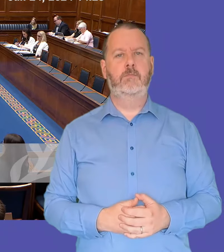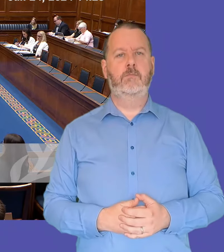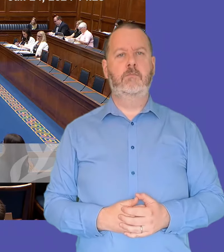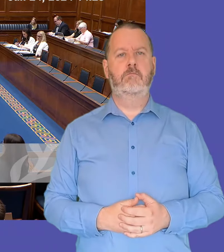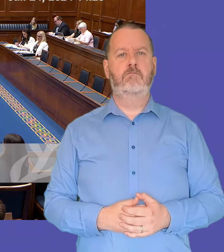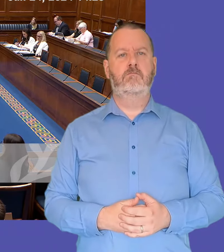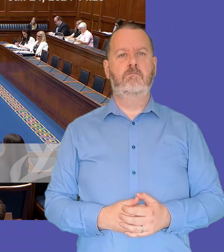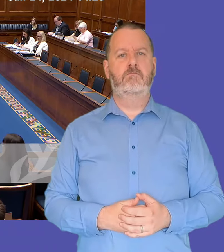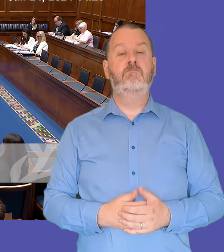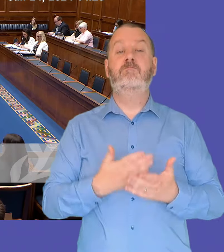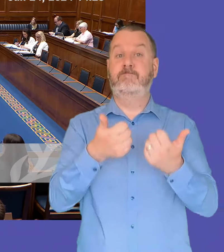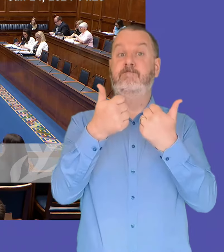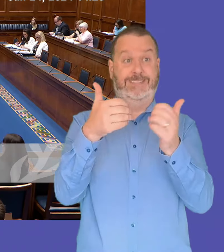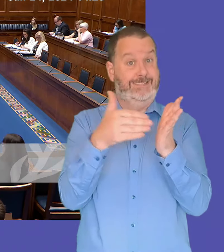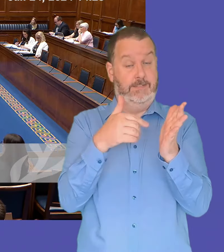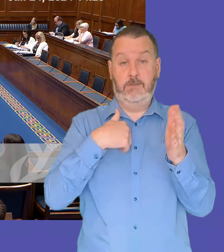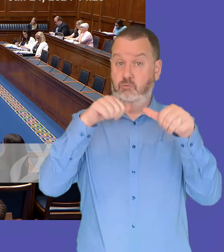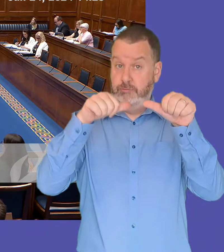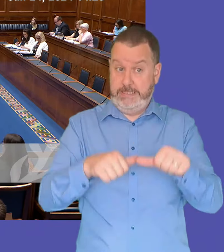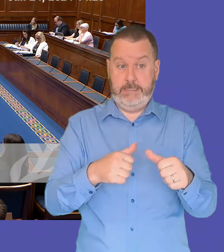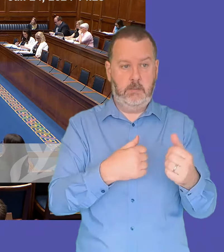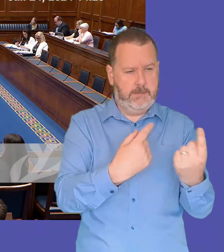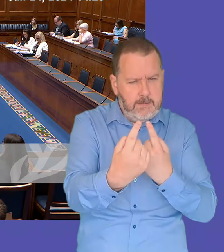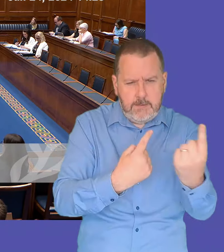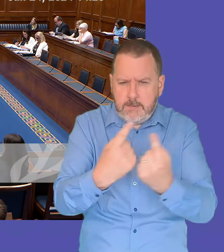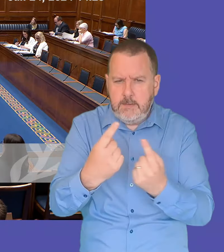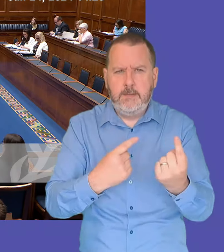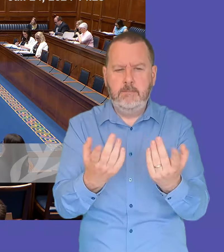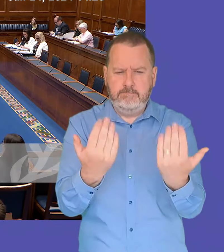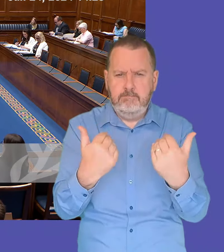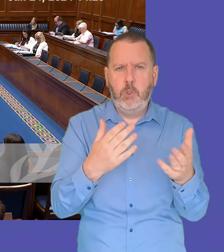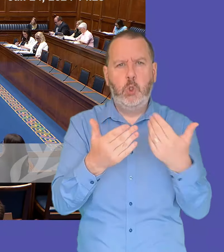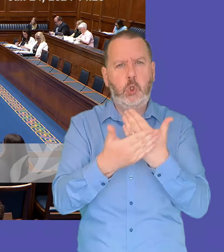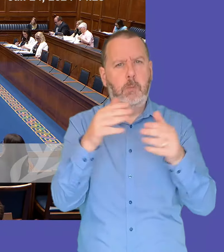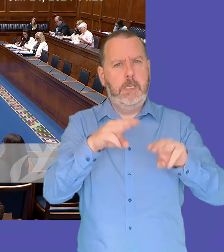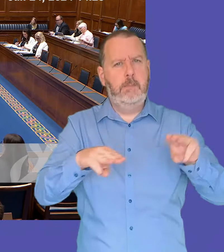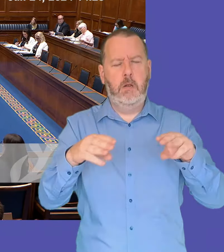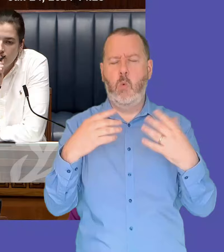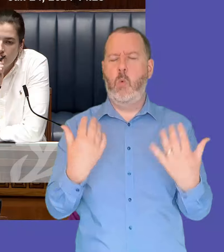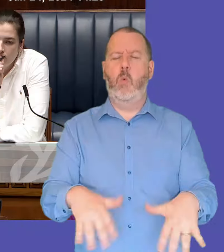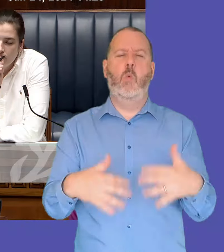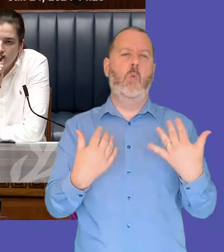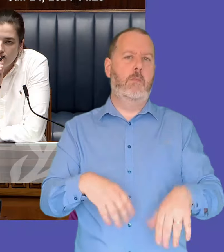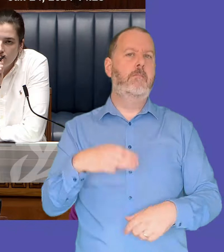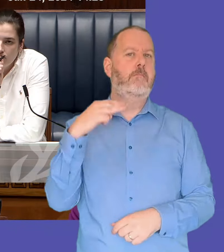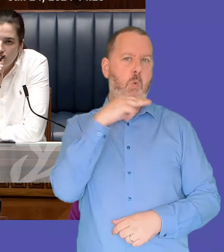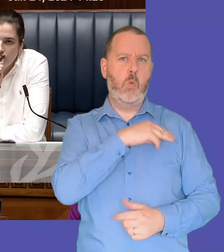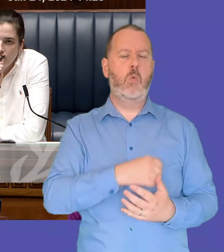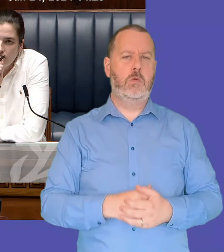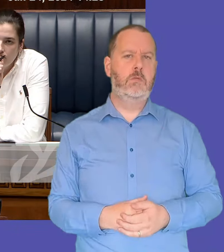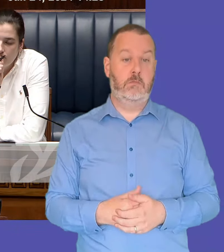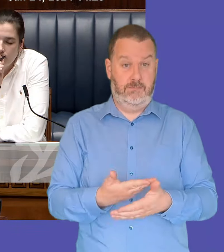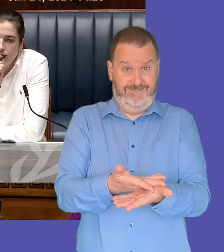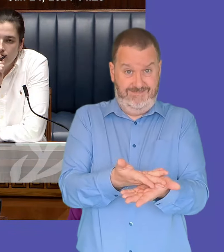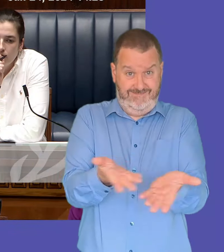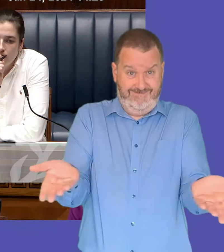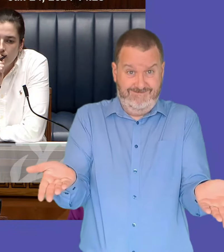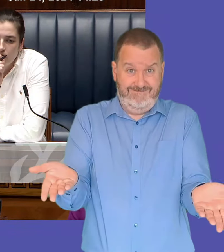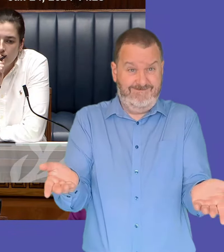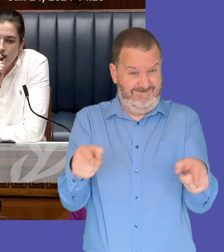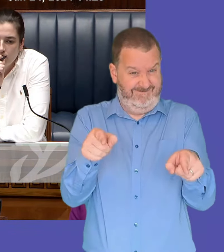concur with the member that engaging with young people is is extremely important important um it's important uh because young people here